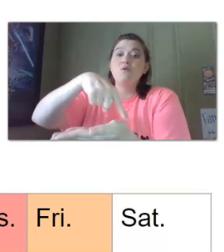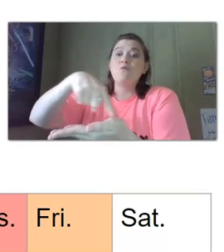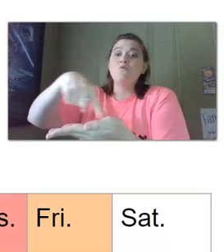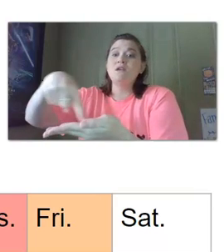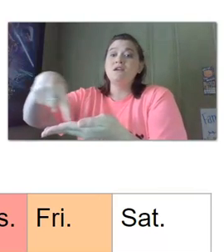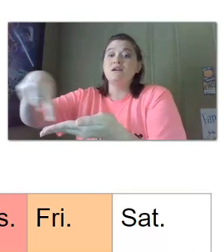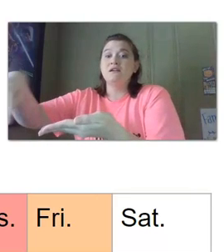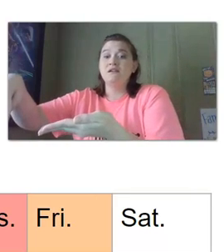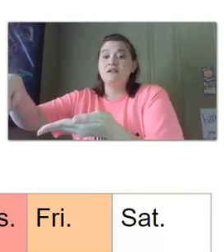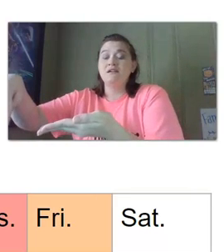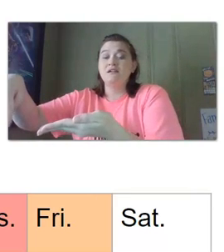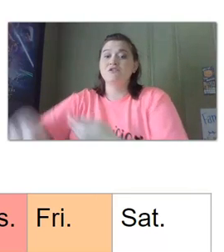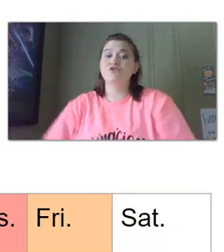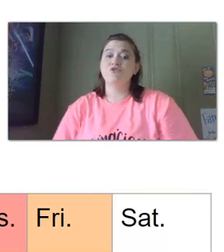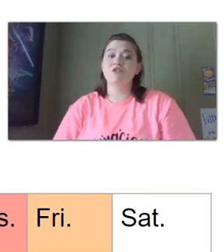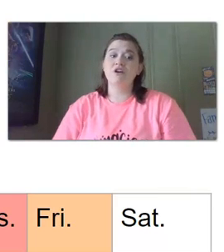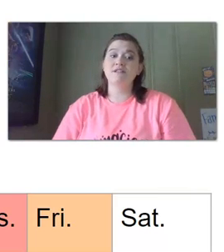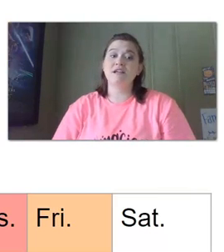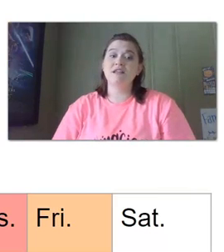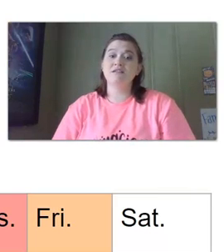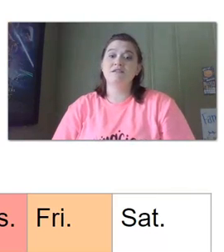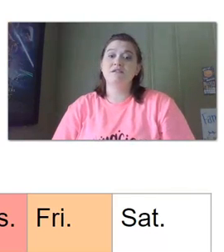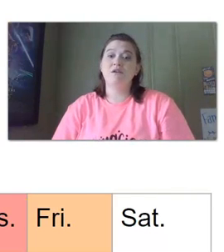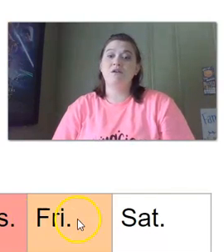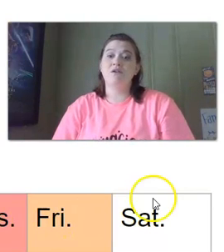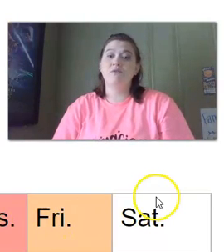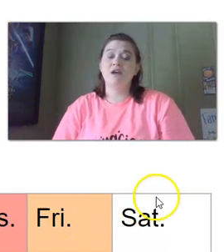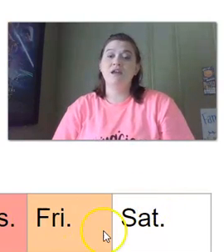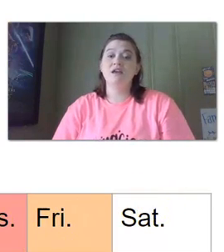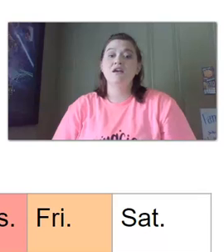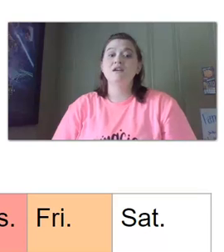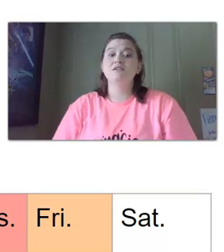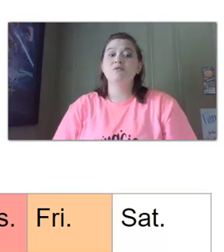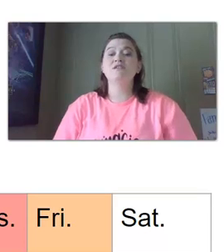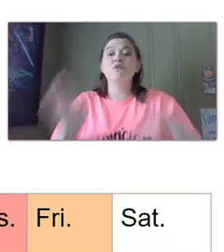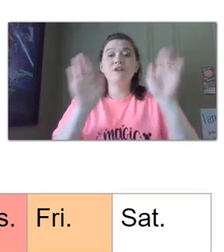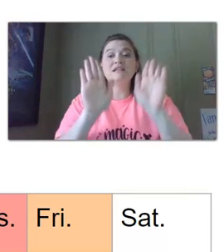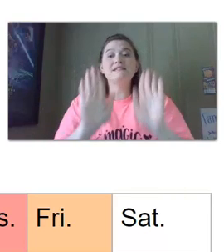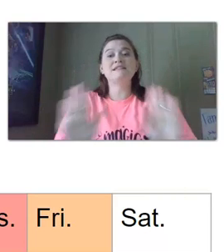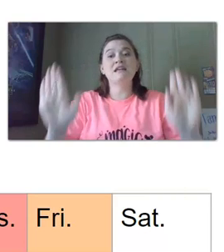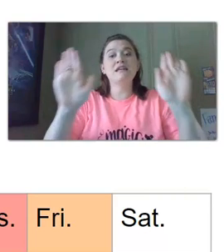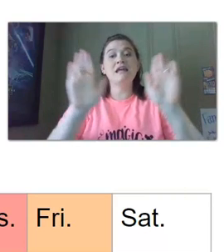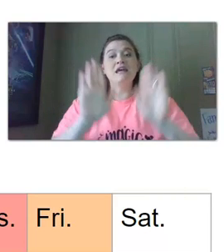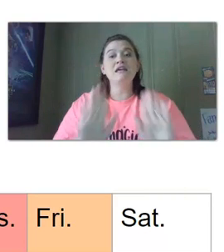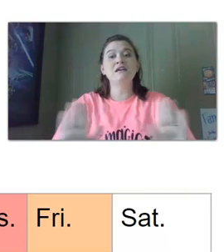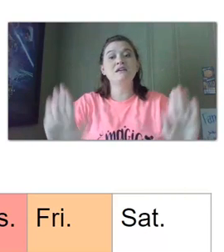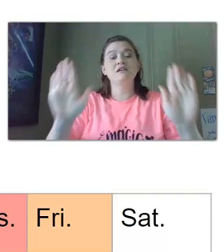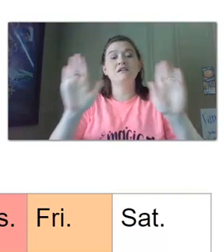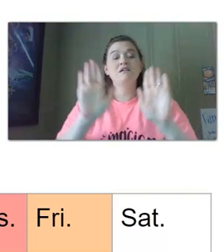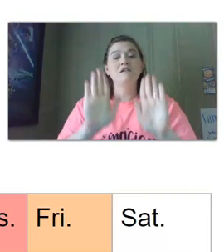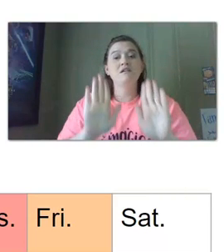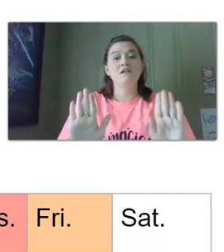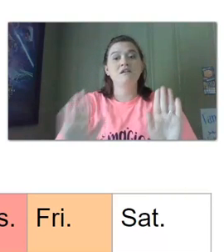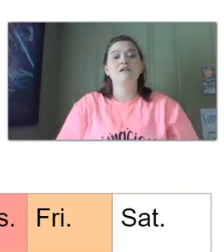watch week straight across like this all the way so we start with sunday